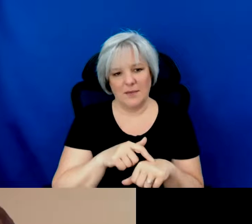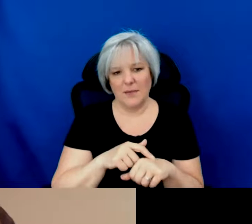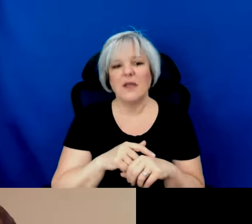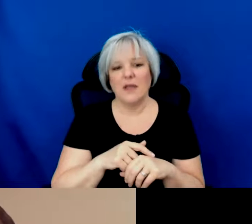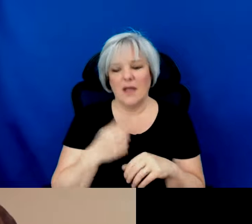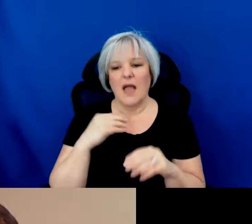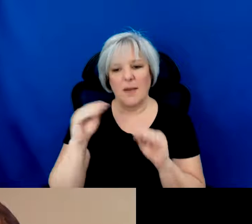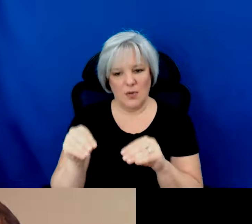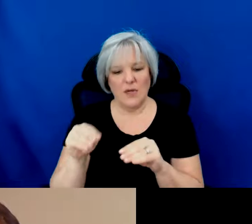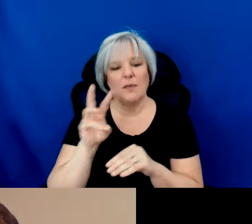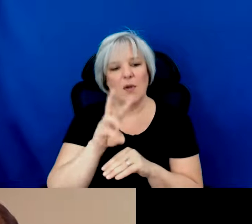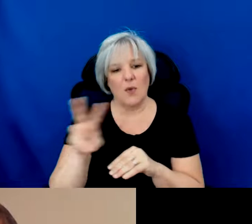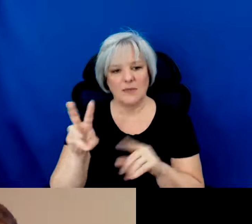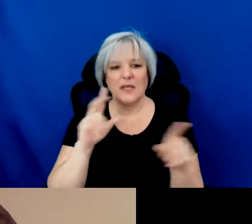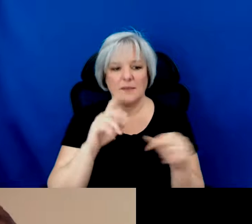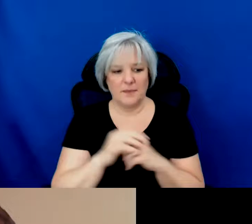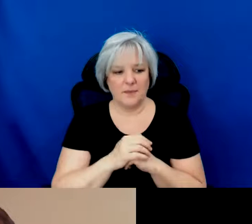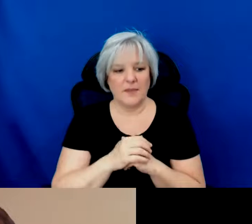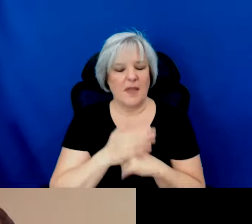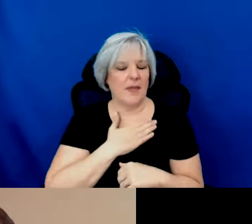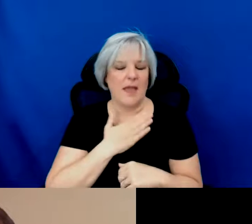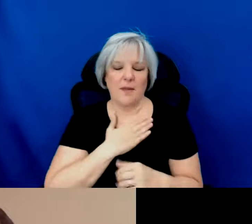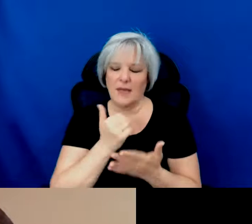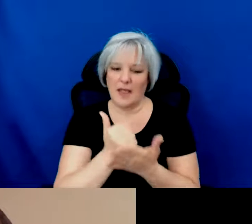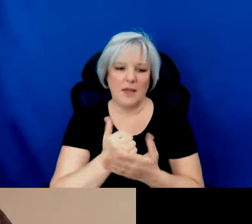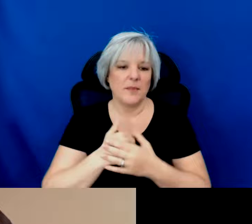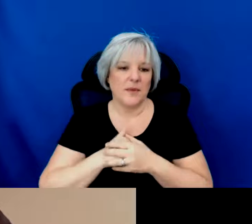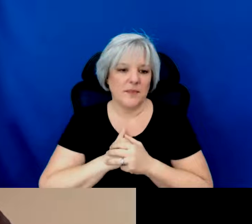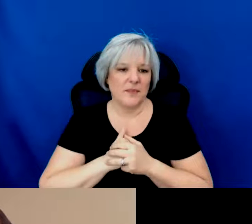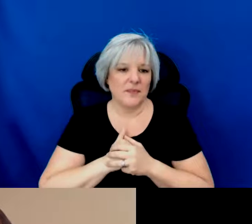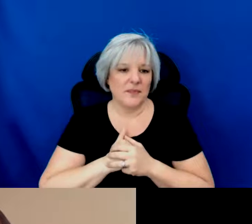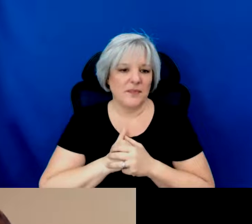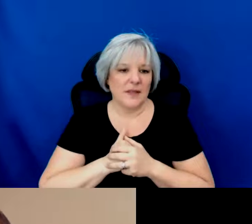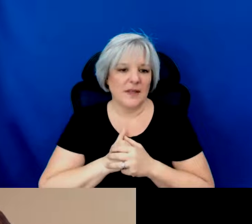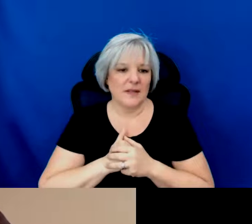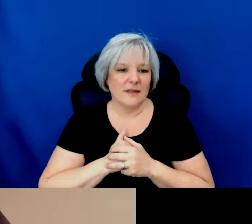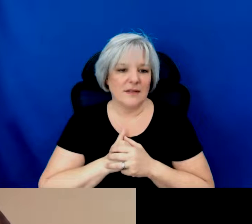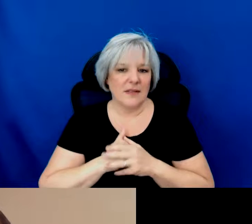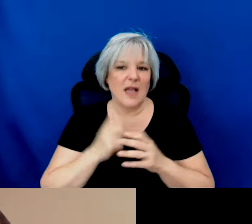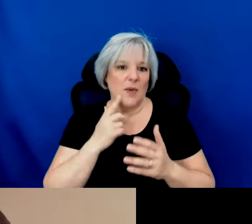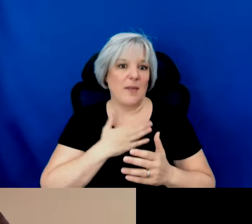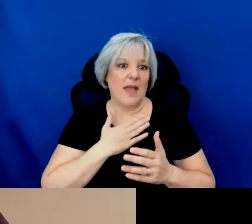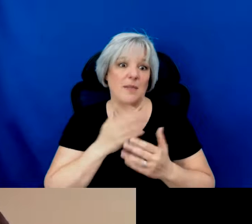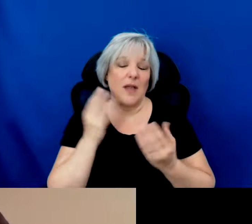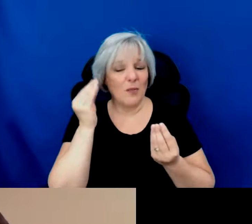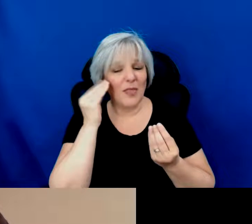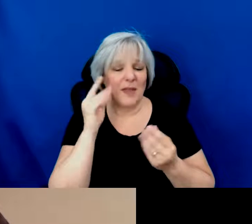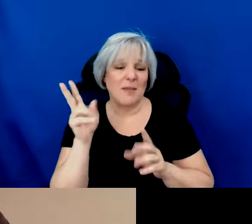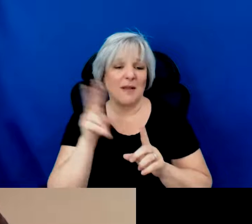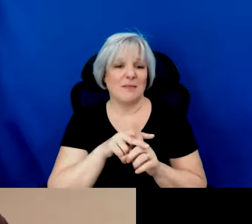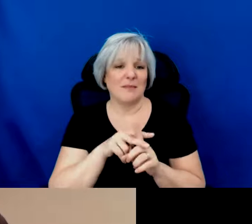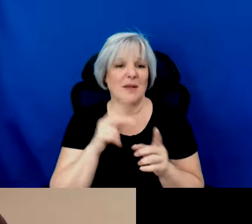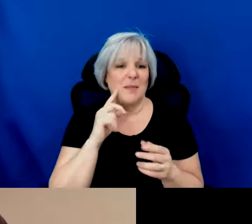midatlanticarts.org. We'll be happy to talk with you, and I really hope that you'll consider applying for the Special Presenter